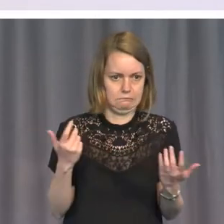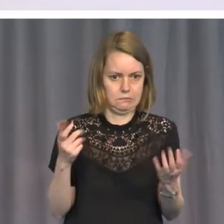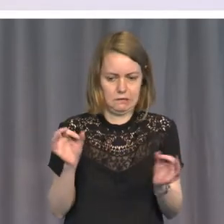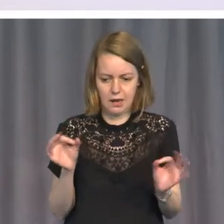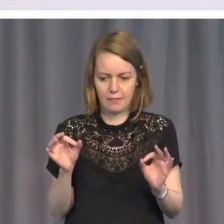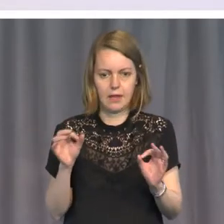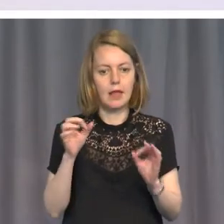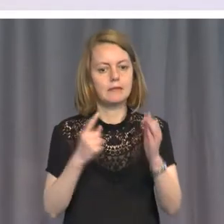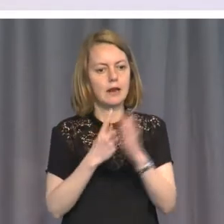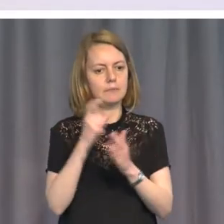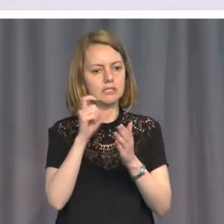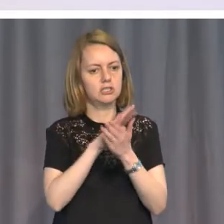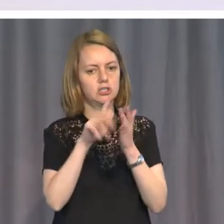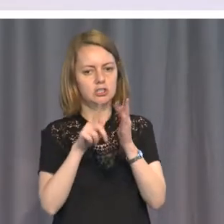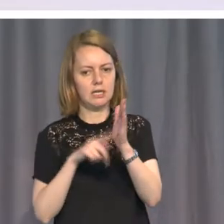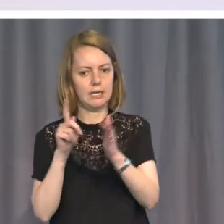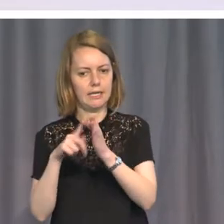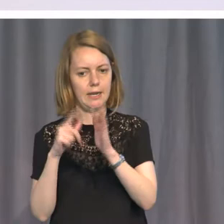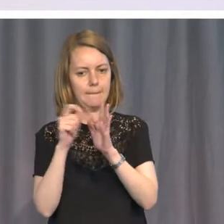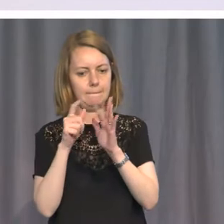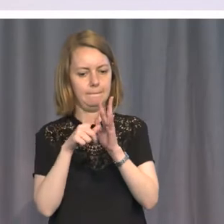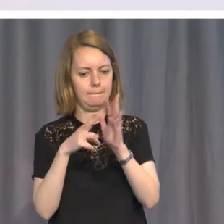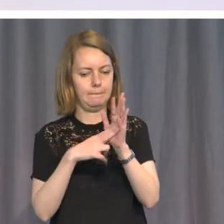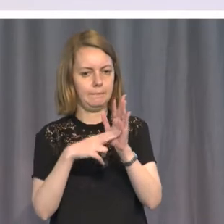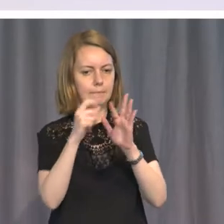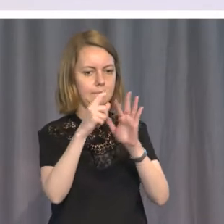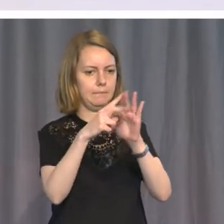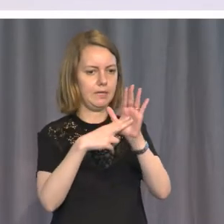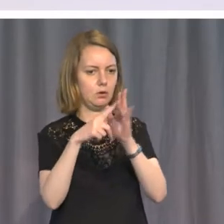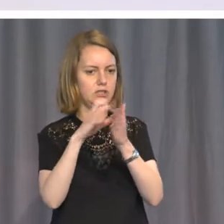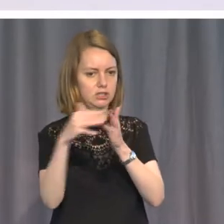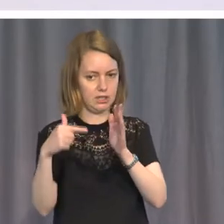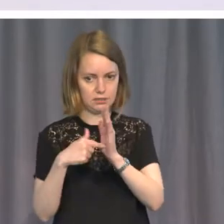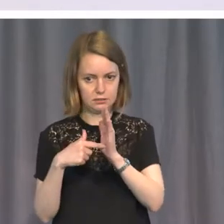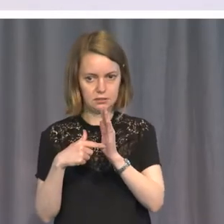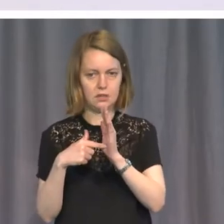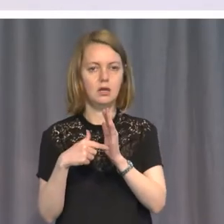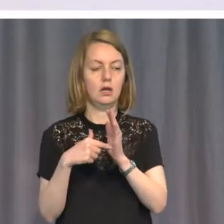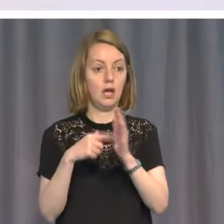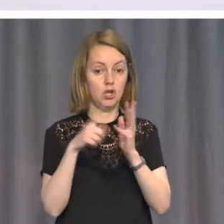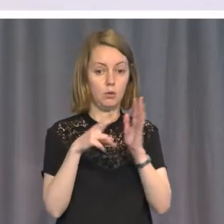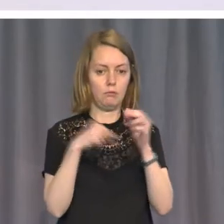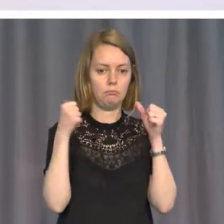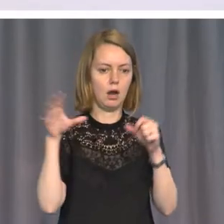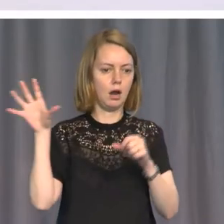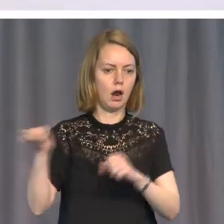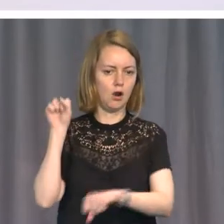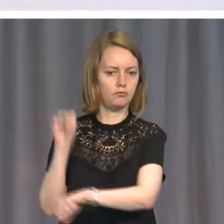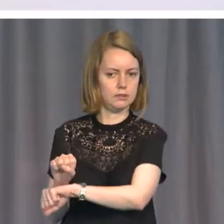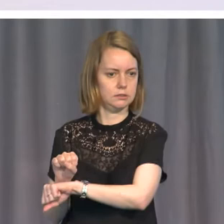That was quite revolutionary to be able to arrest a head of state. It was